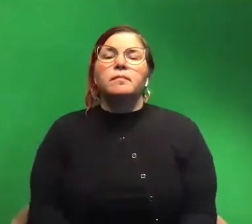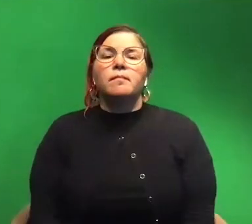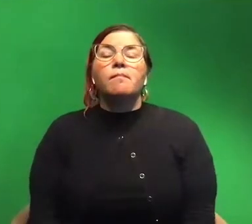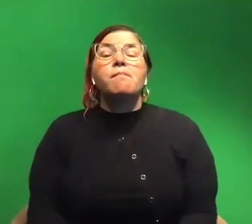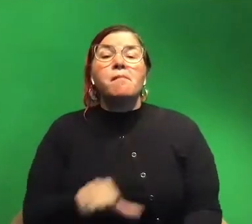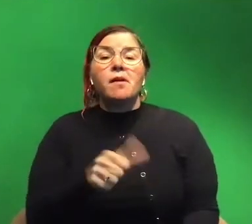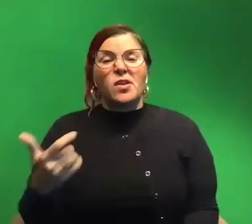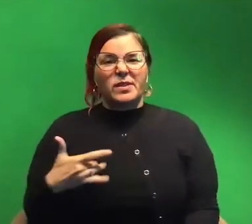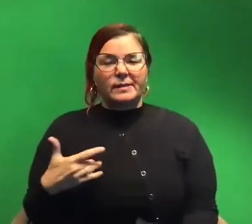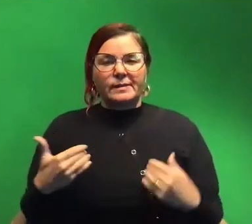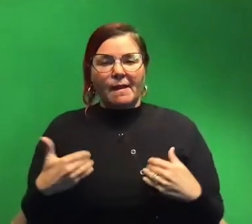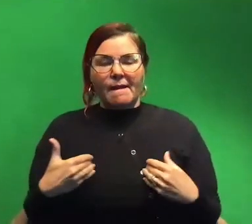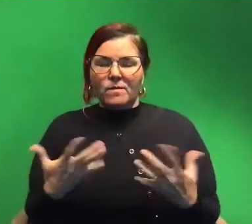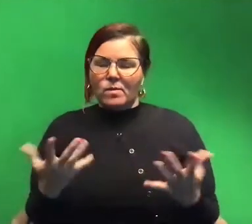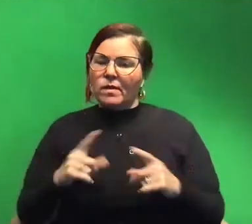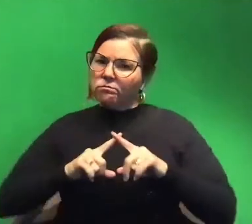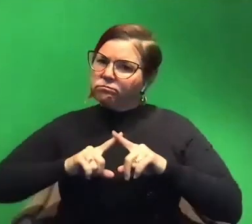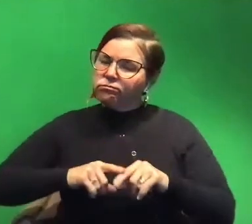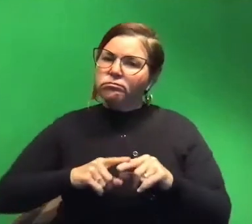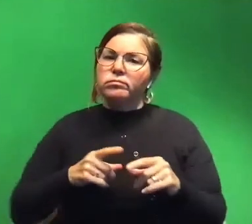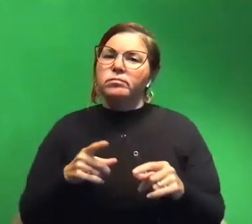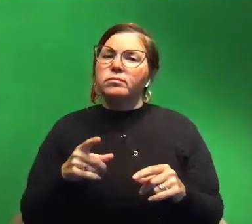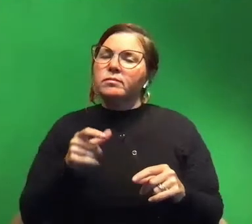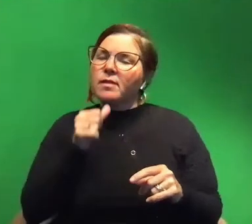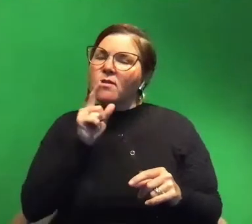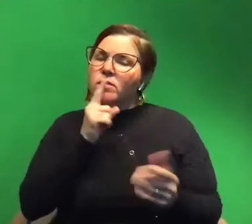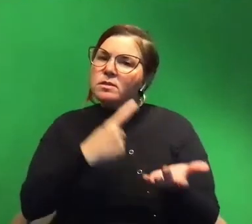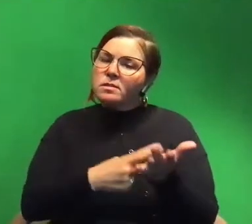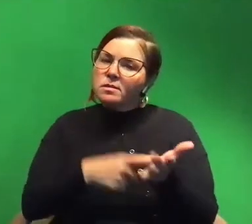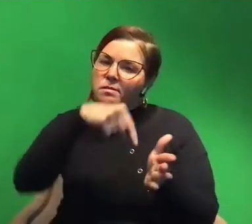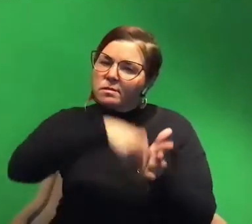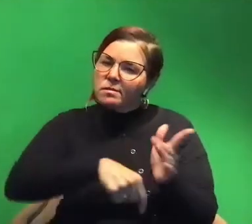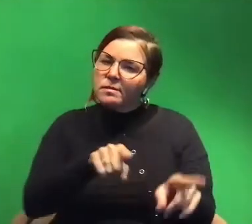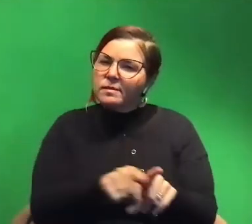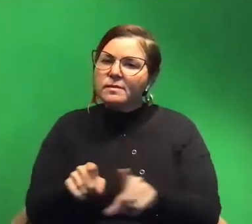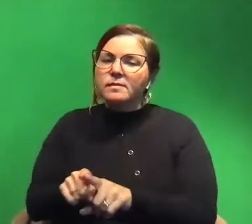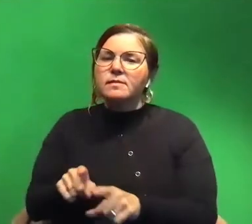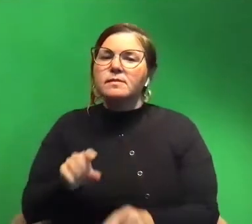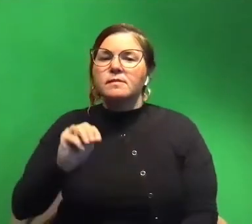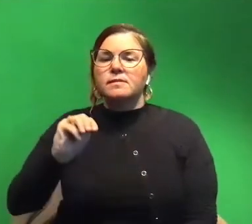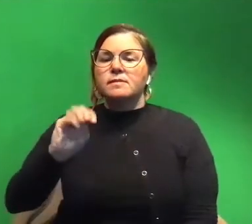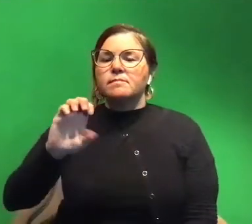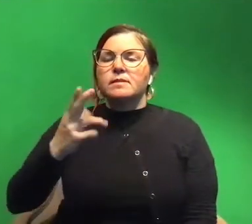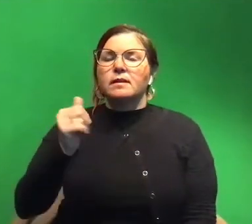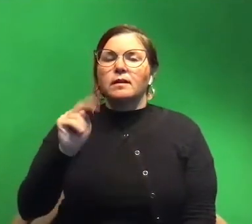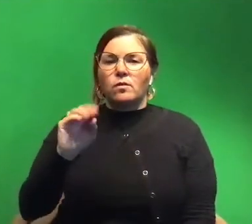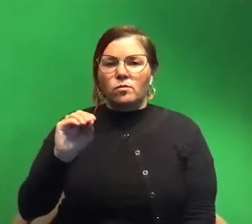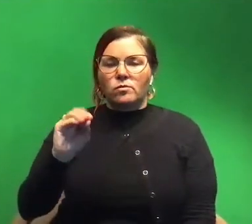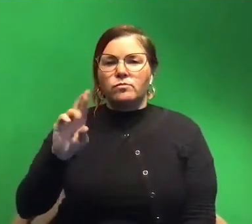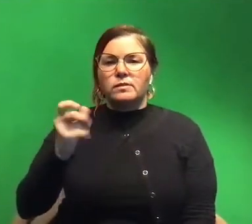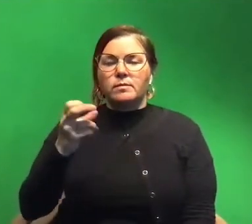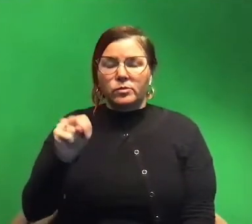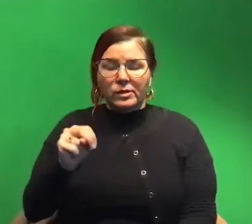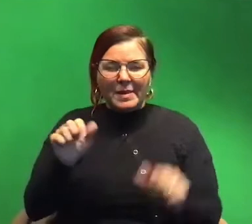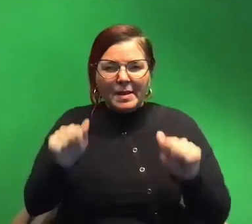sense that they rely heavily on that doesn't get talked about quite as much is mechanoreception which is their ability